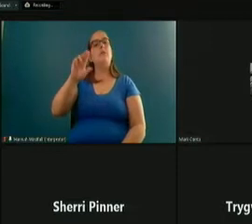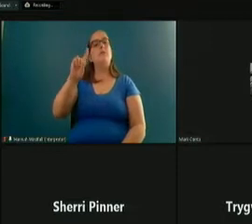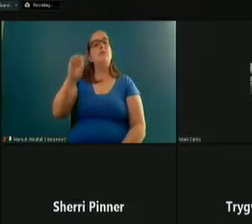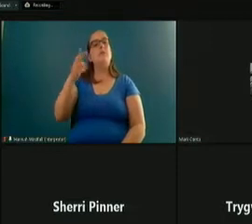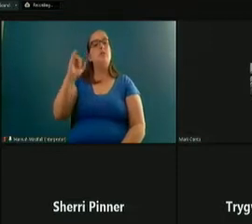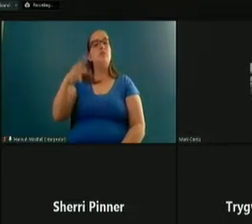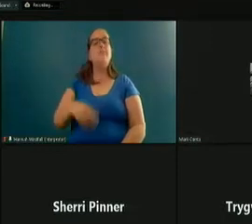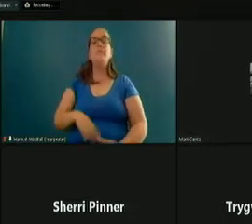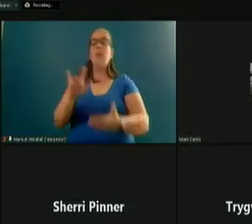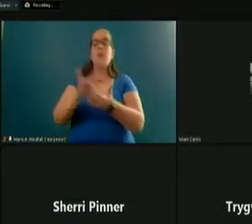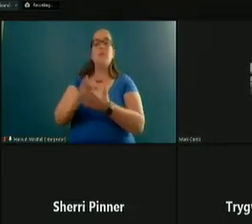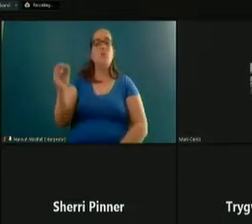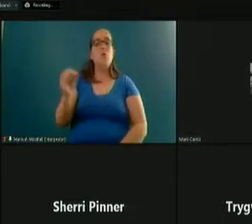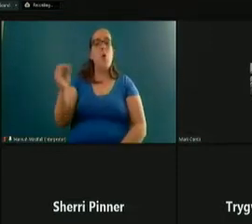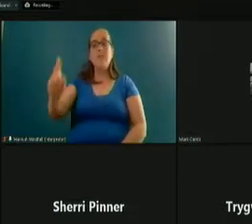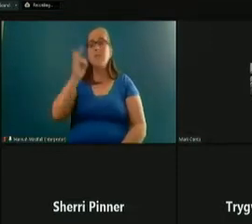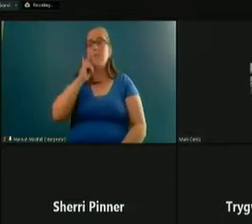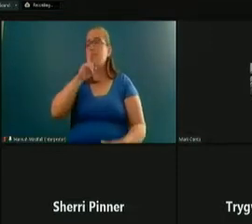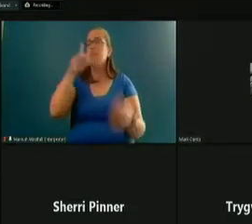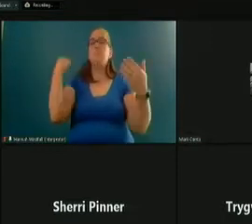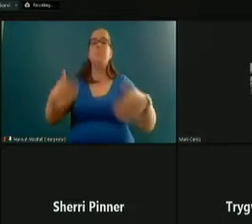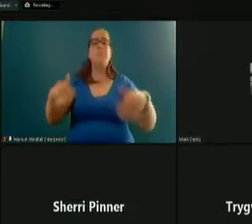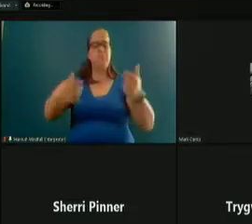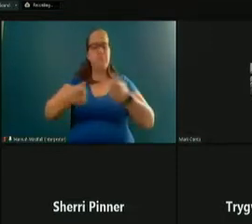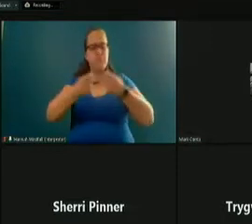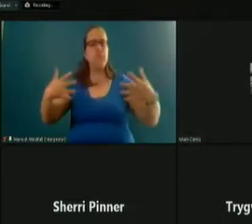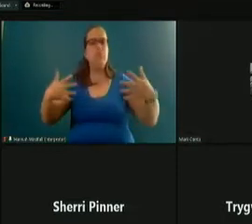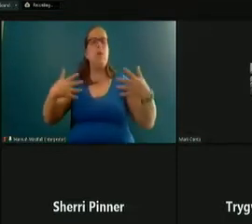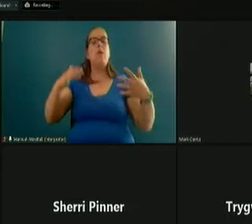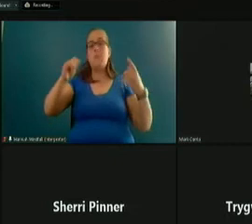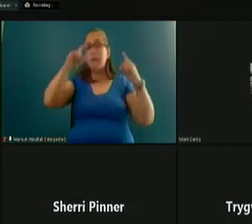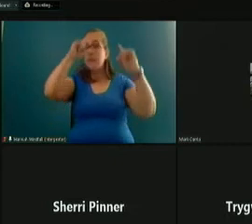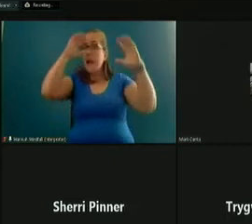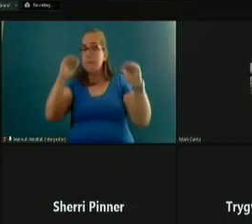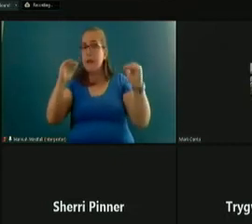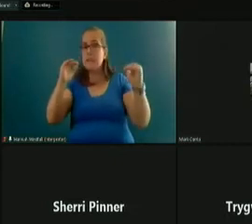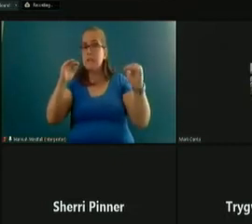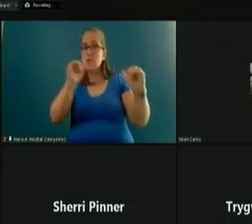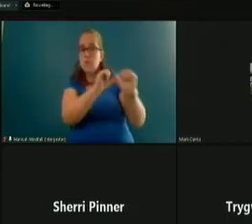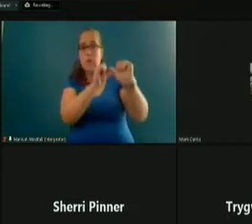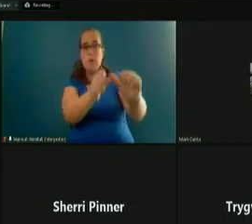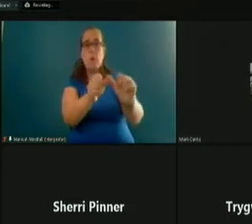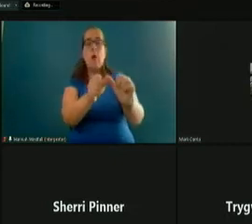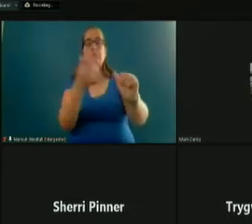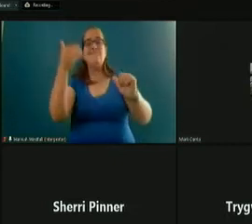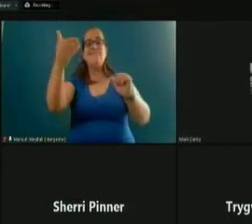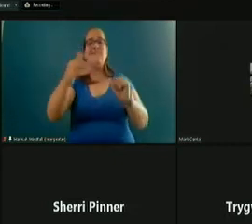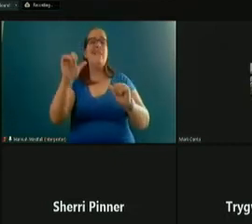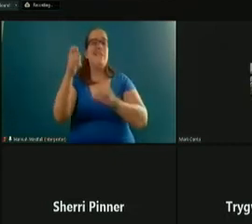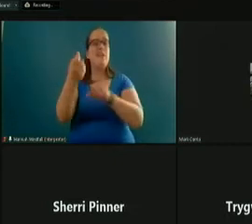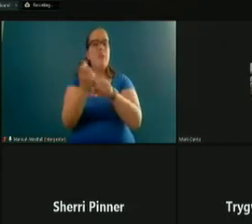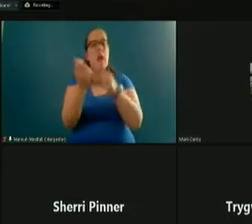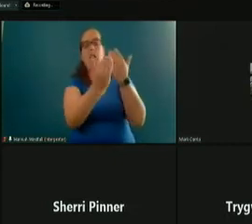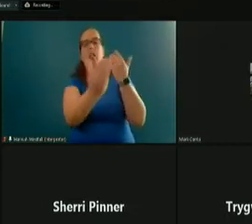Central Oregon is seeing unprecedented growth, which is expected to continue over the next decade and beyond.